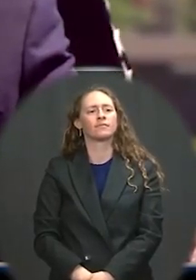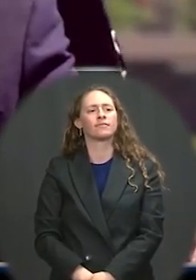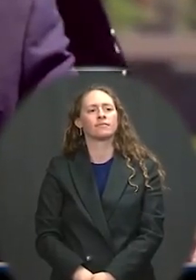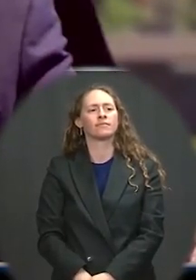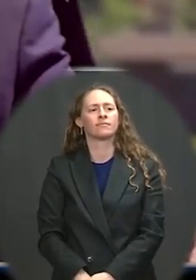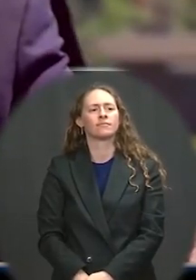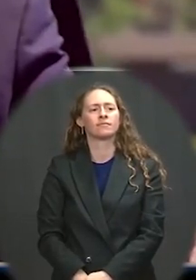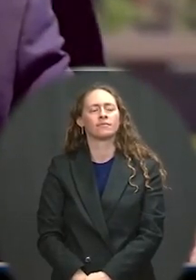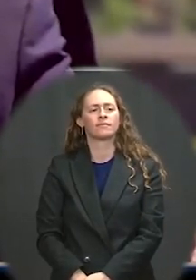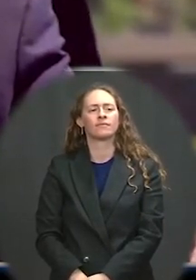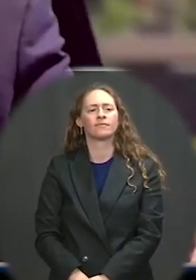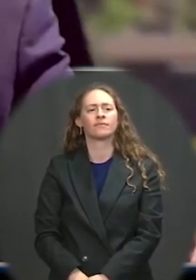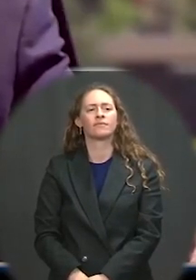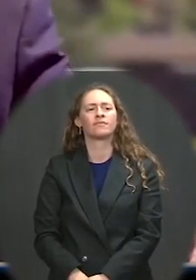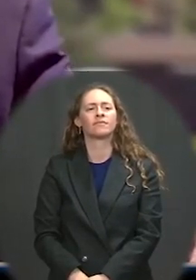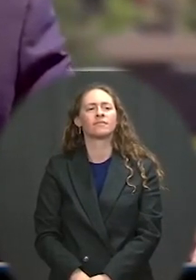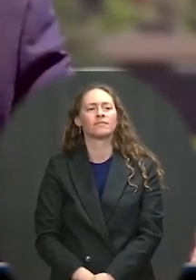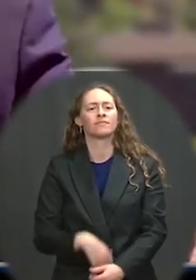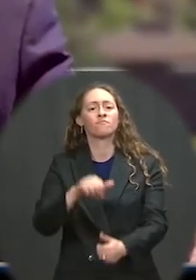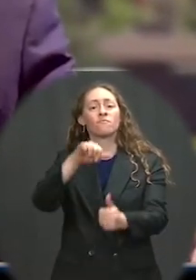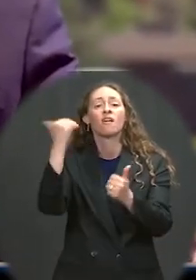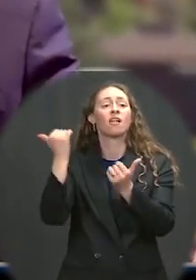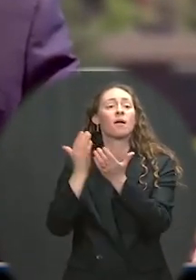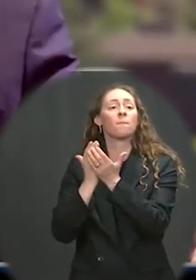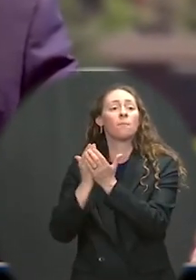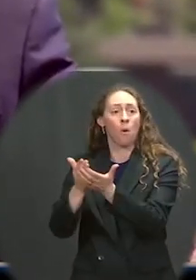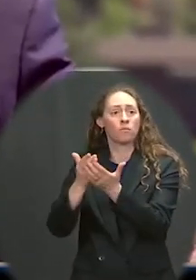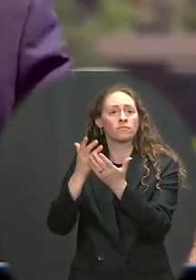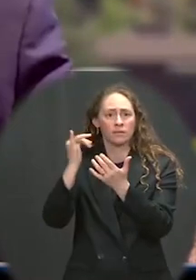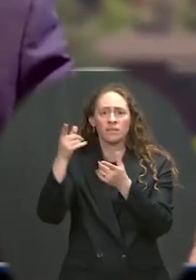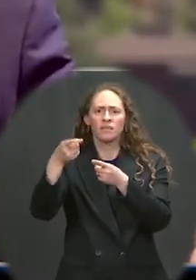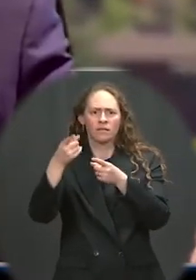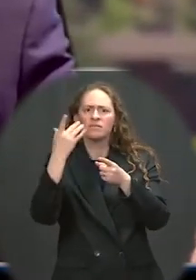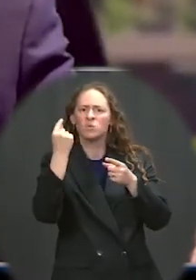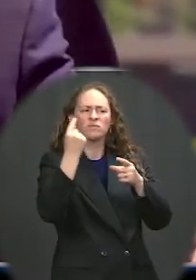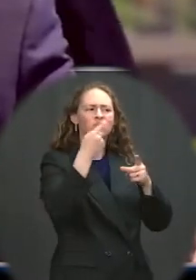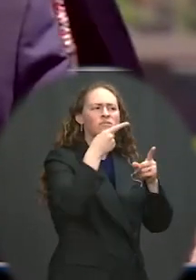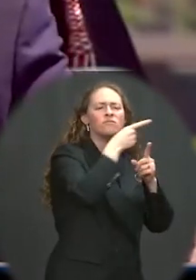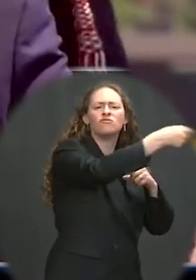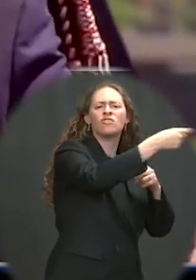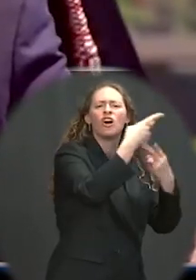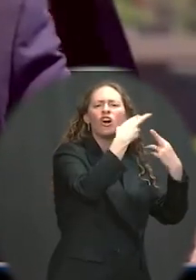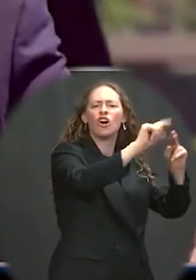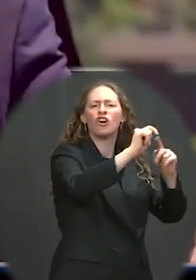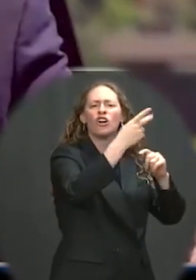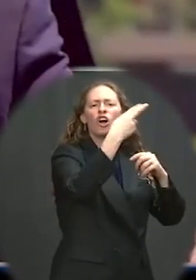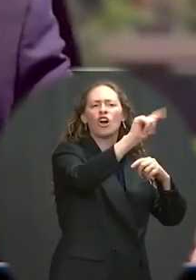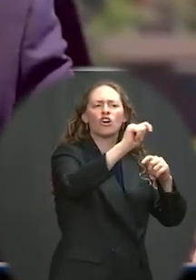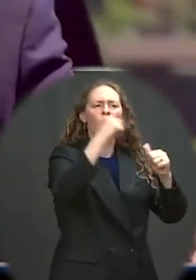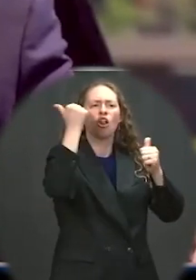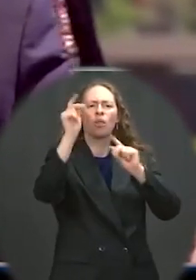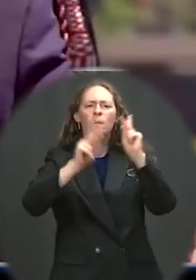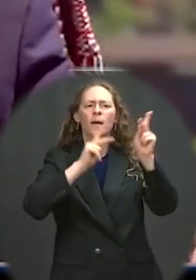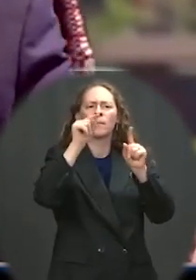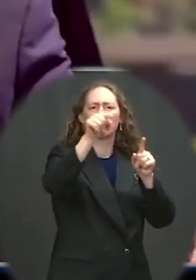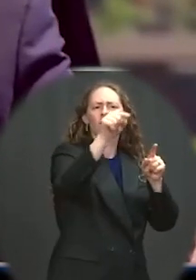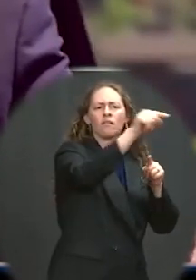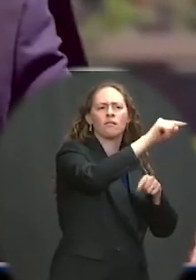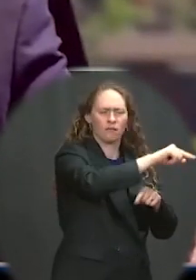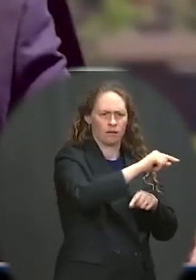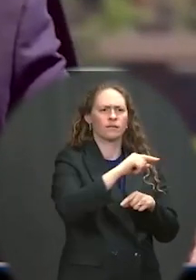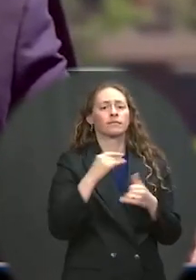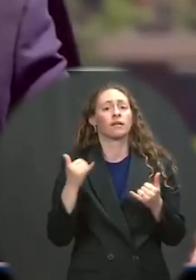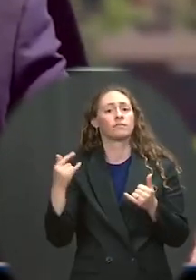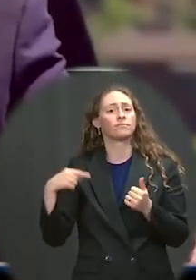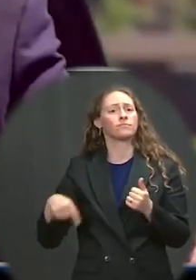boats in recent weeks. And in recent weeks, the U.S. Coast Guard Qatar, Maui, had to